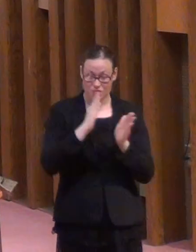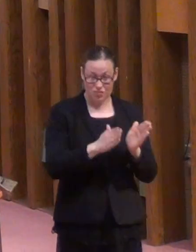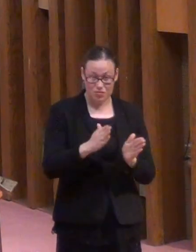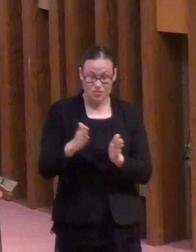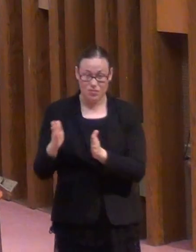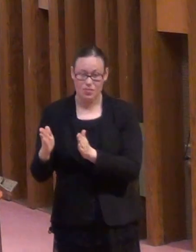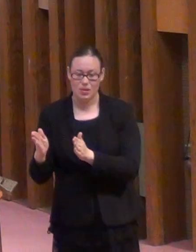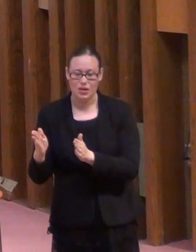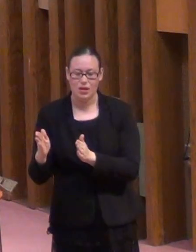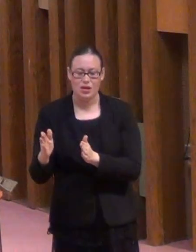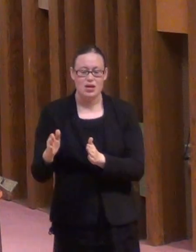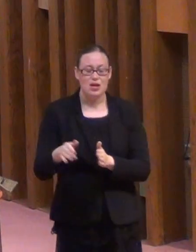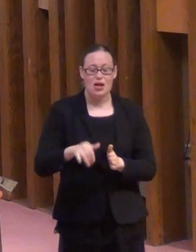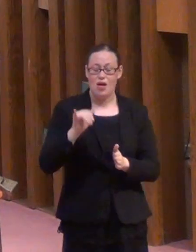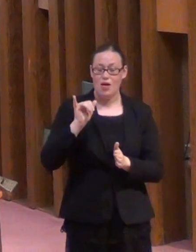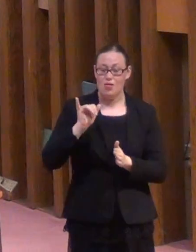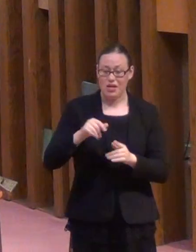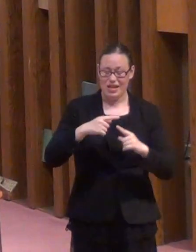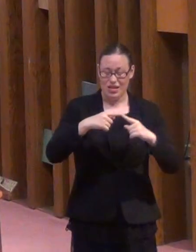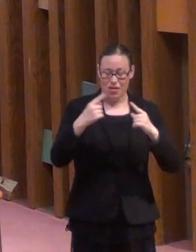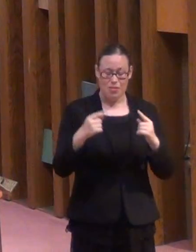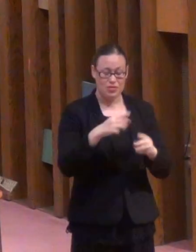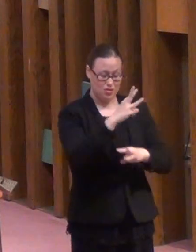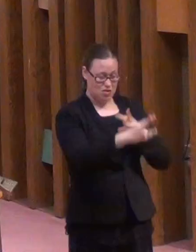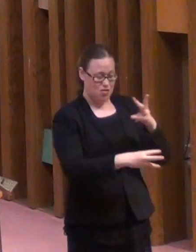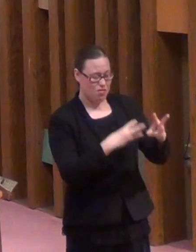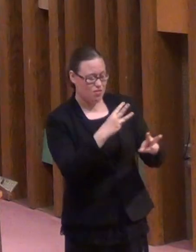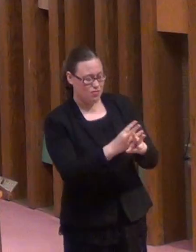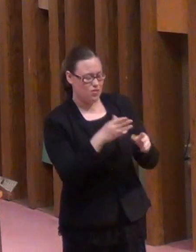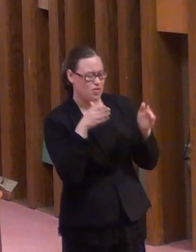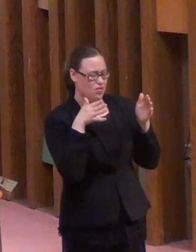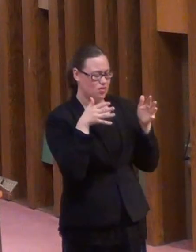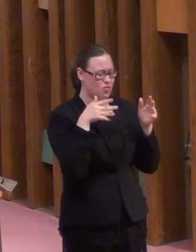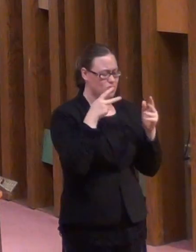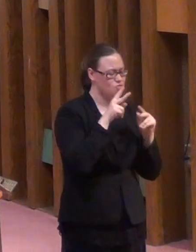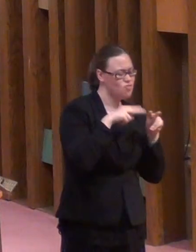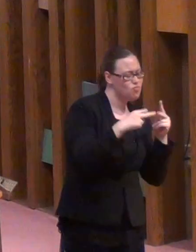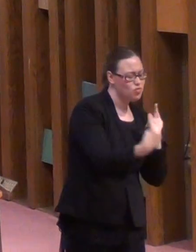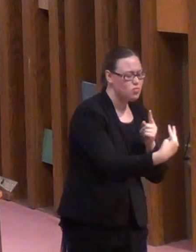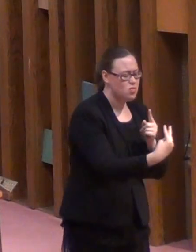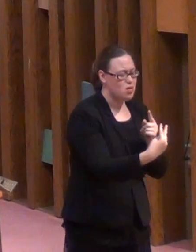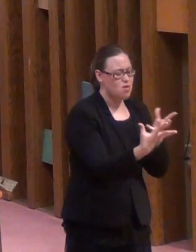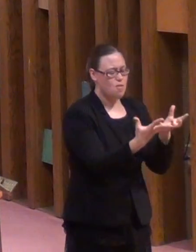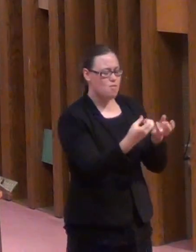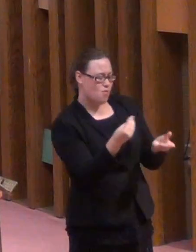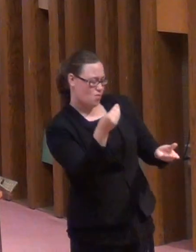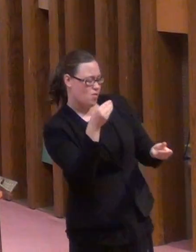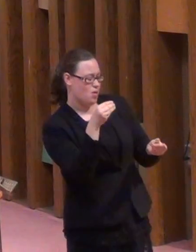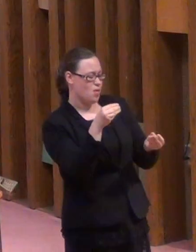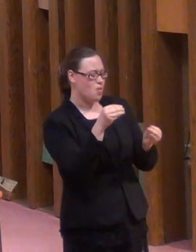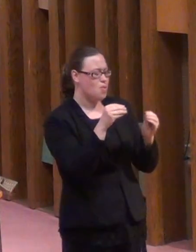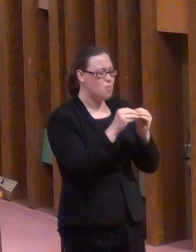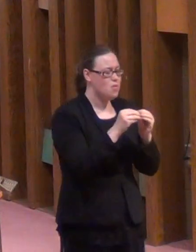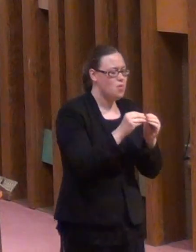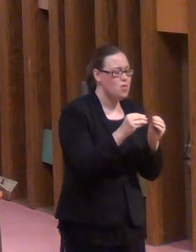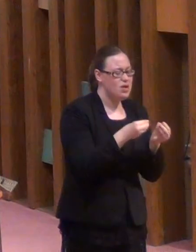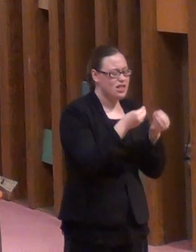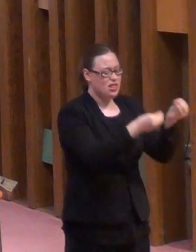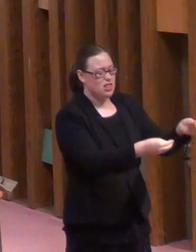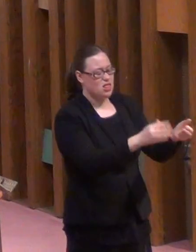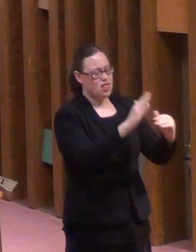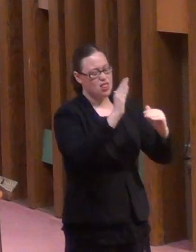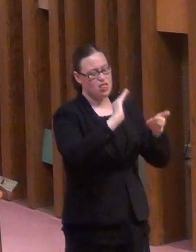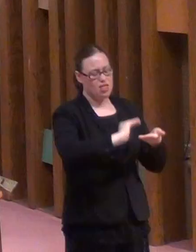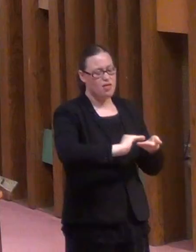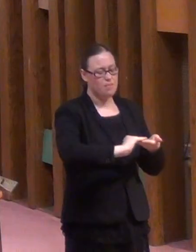world's attitude, which centers on getting more and giving less. Tony Salerno hit it on the head when he said,